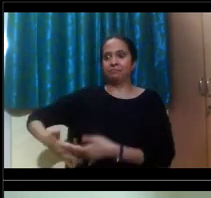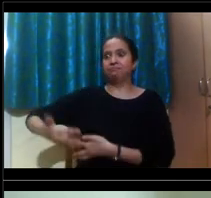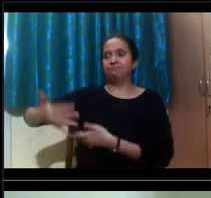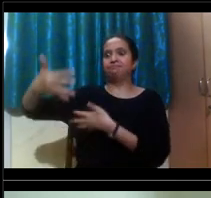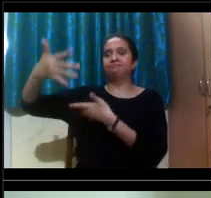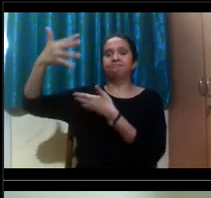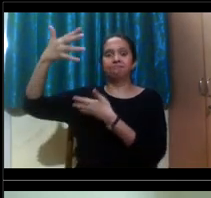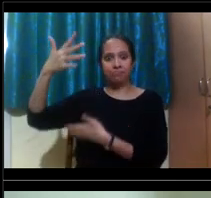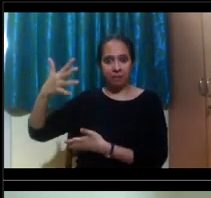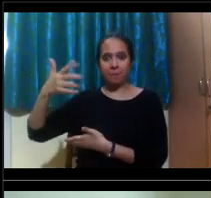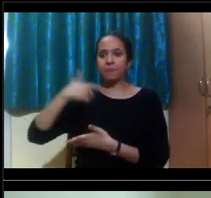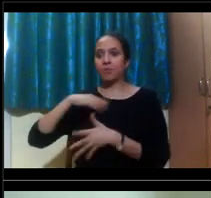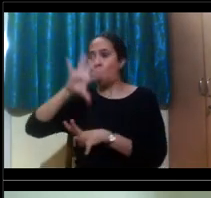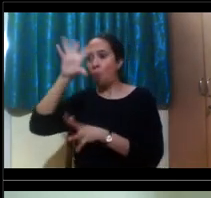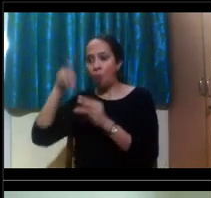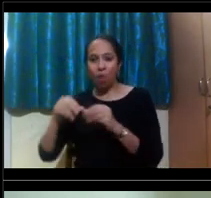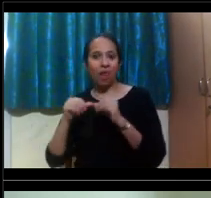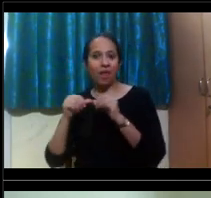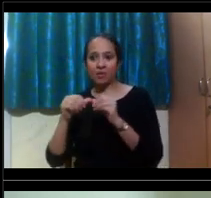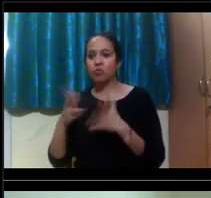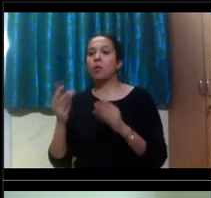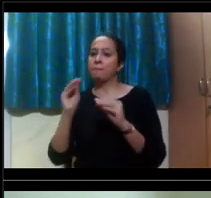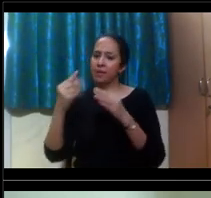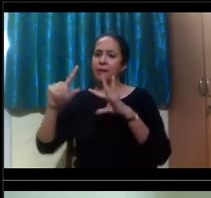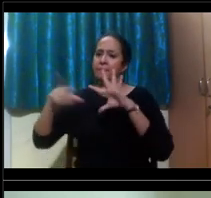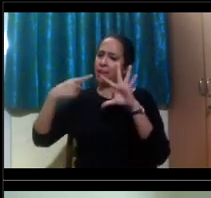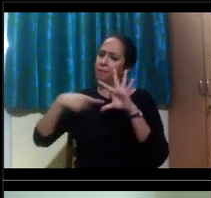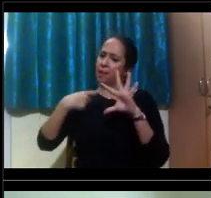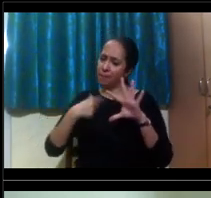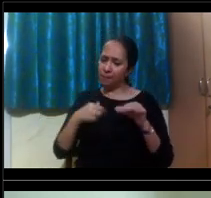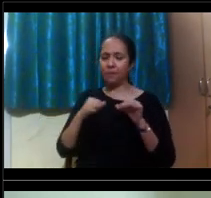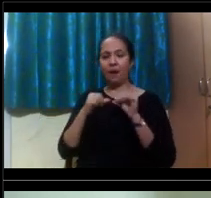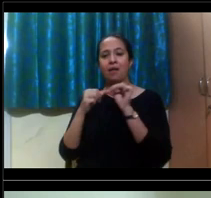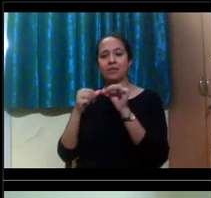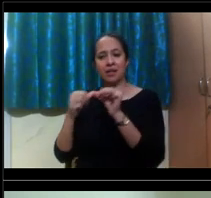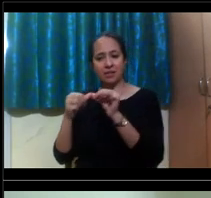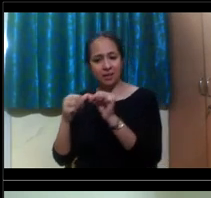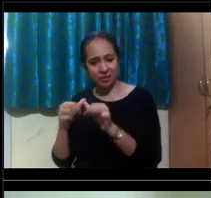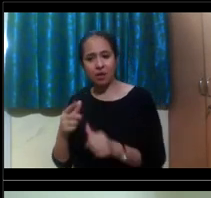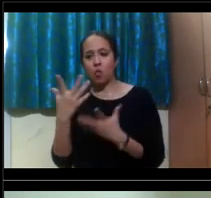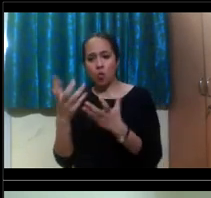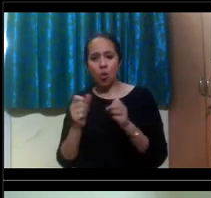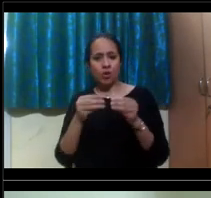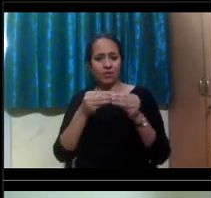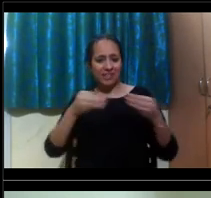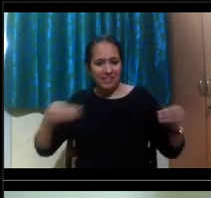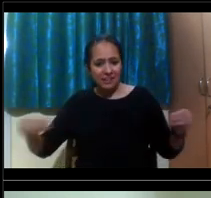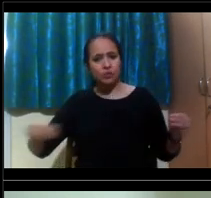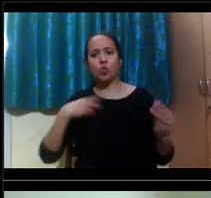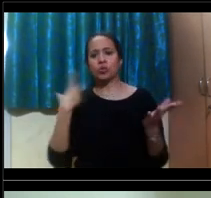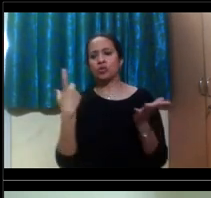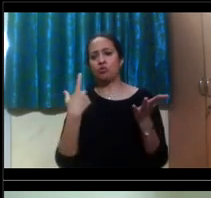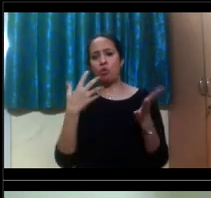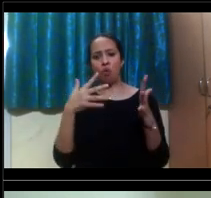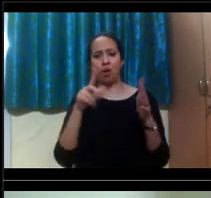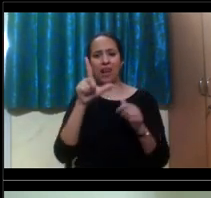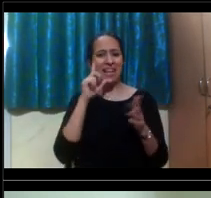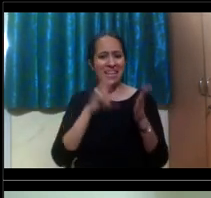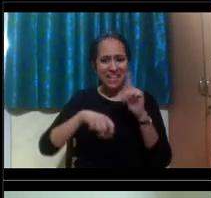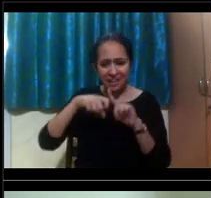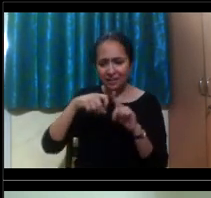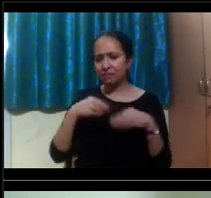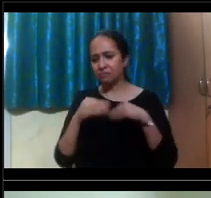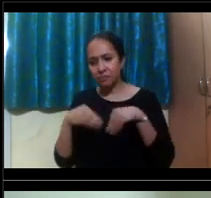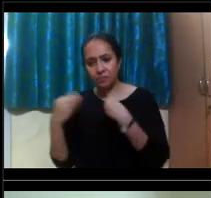all of these questions. So please write to us and we can, you know, provide you with the right resources if you need to. This session has been recorded. So the